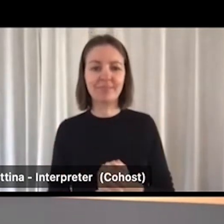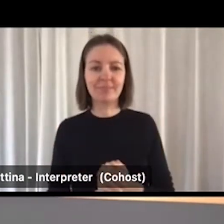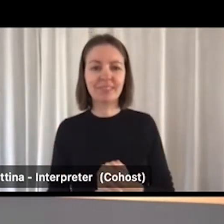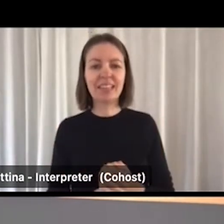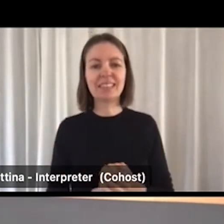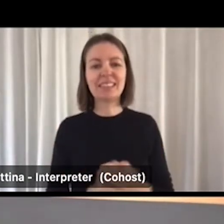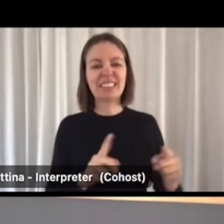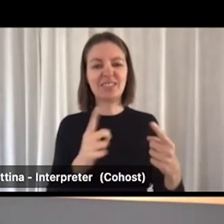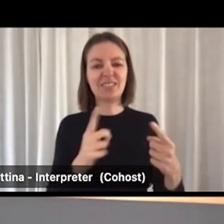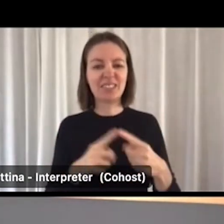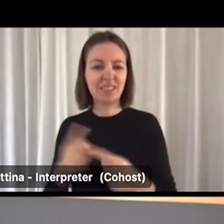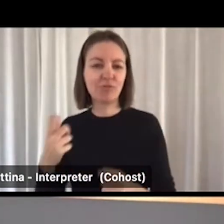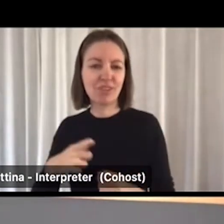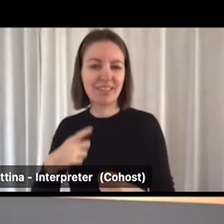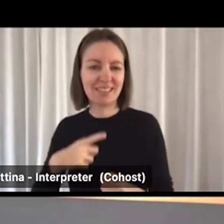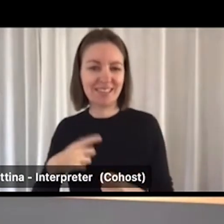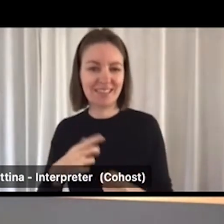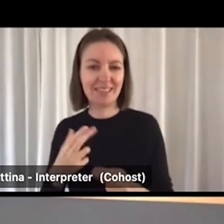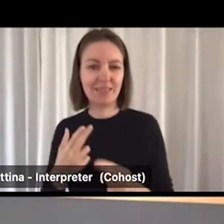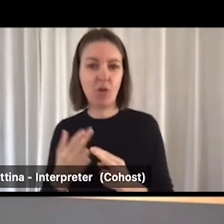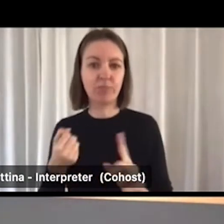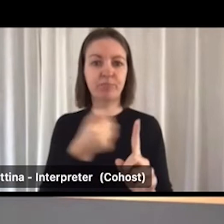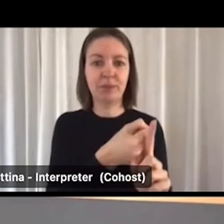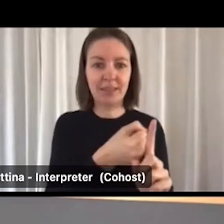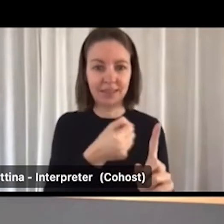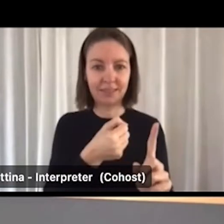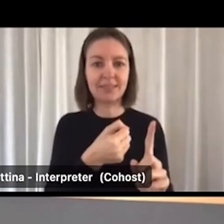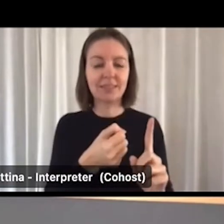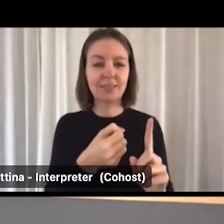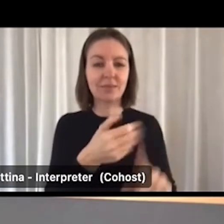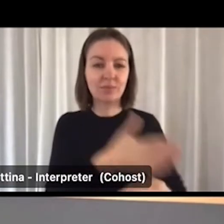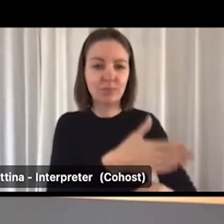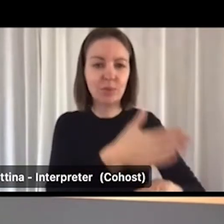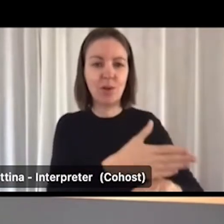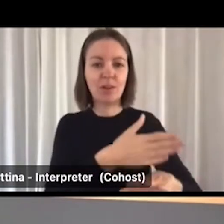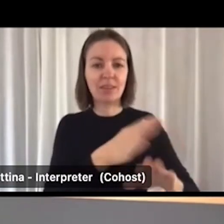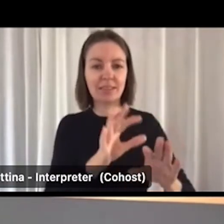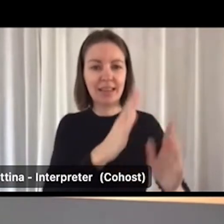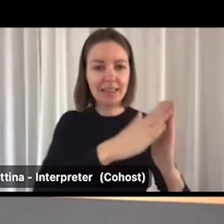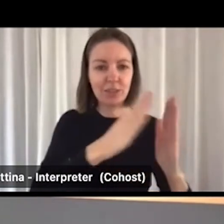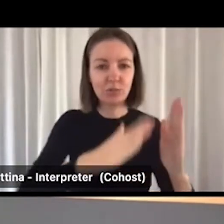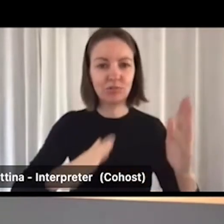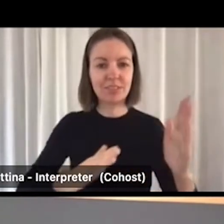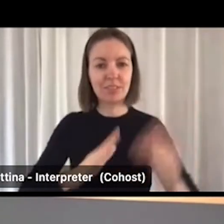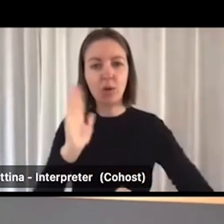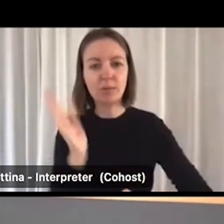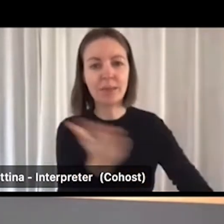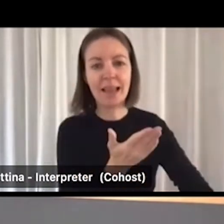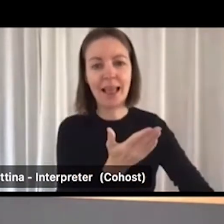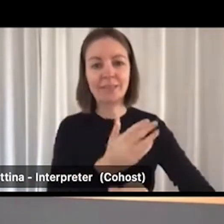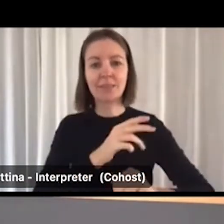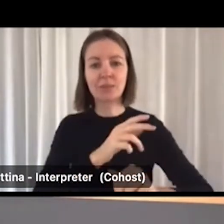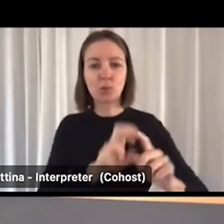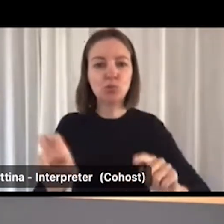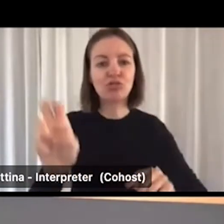disrupting business operations are also impacting other industries, from hospitality, tourism, retail and transport,